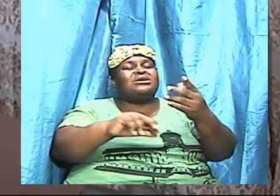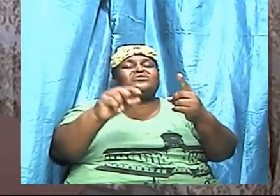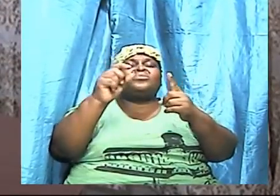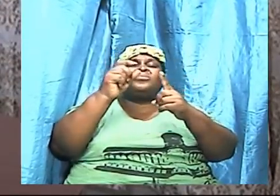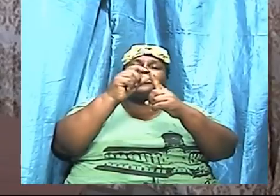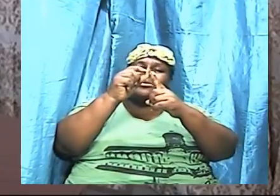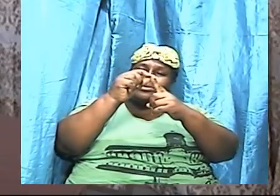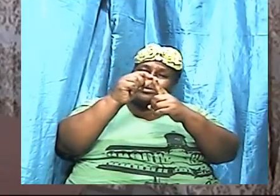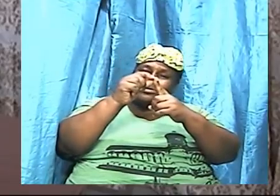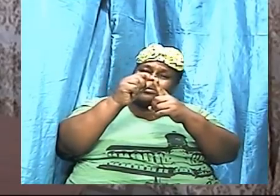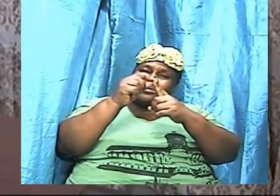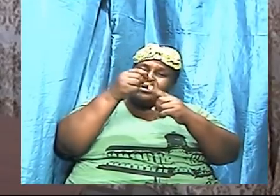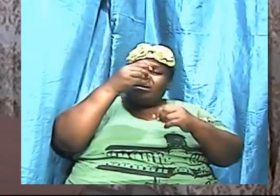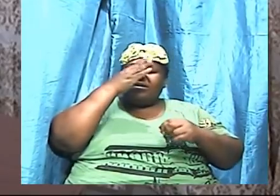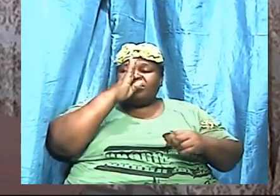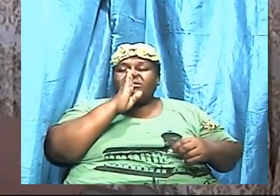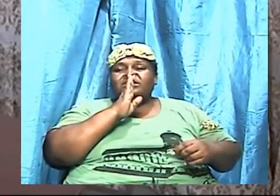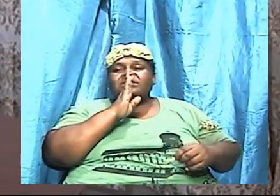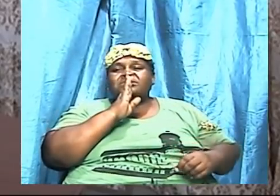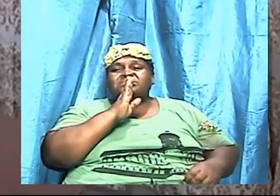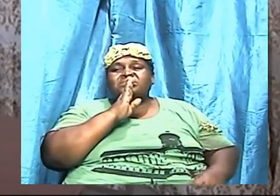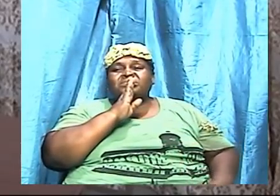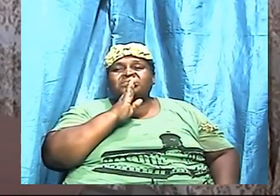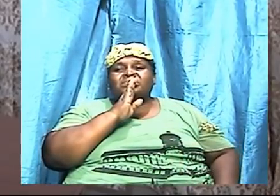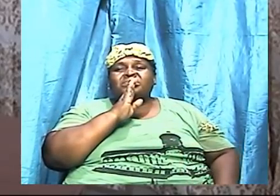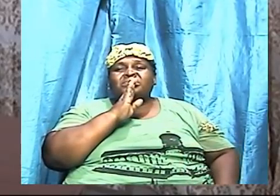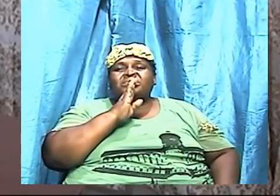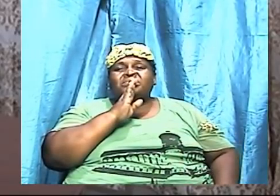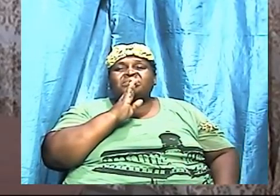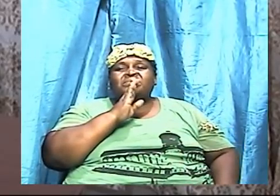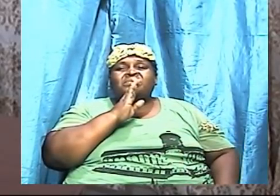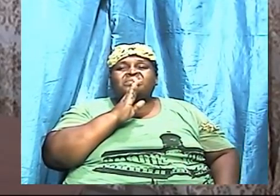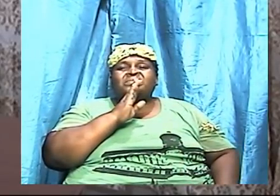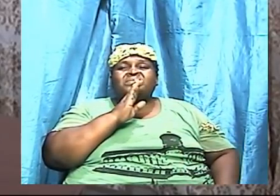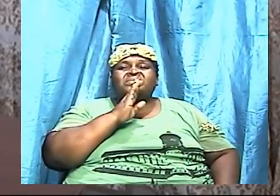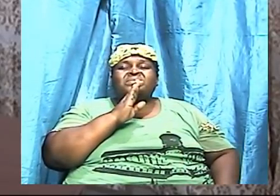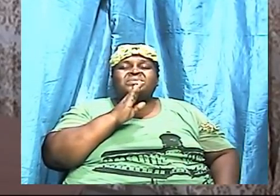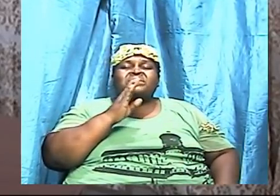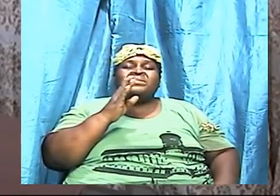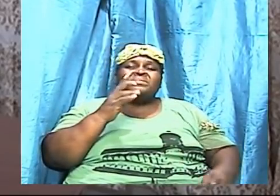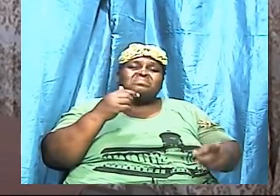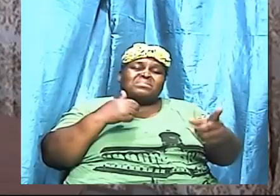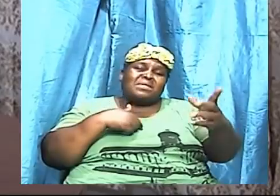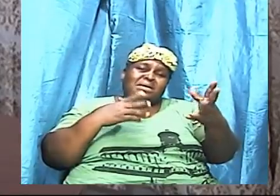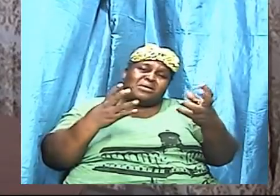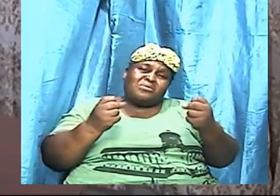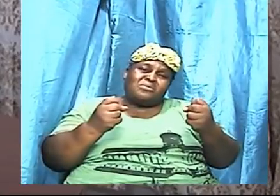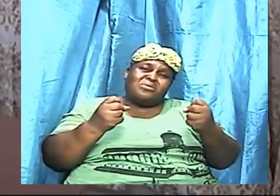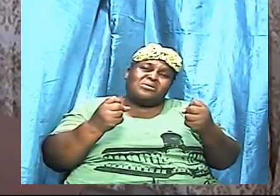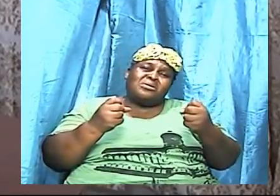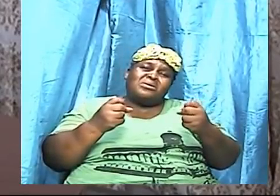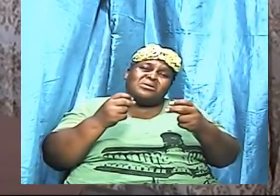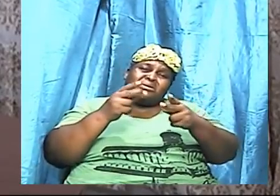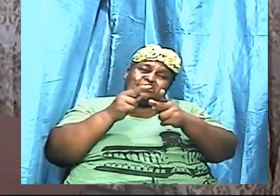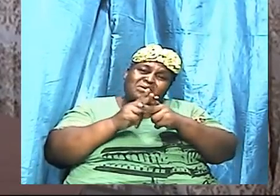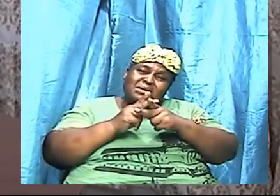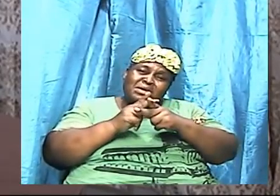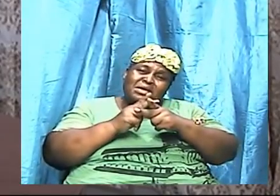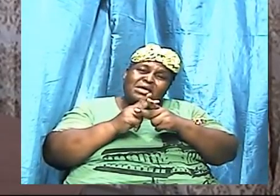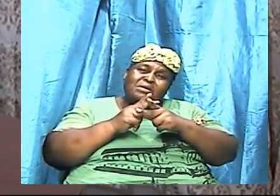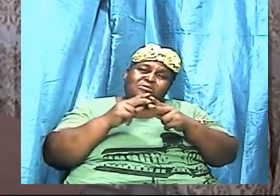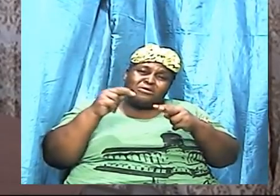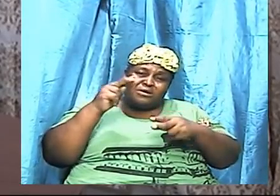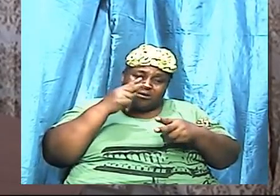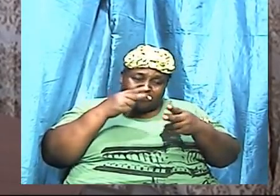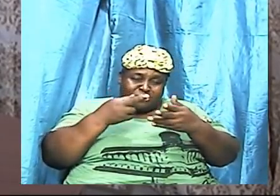I would like for us to look and to keep going back over these sessions because we